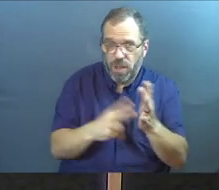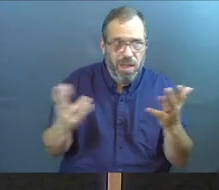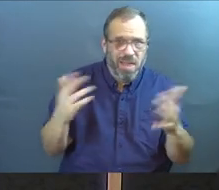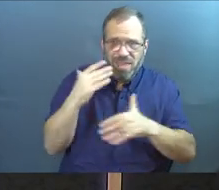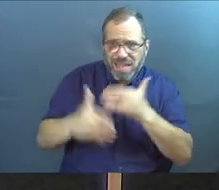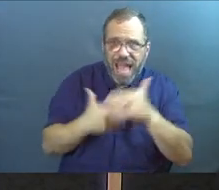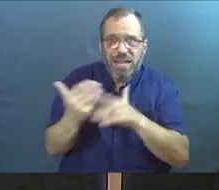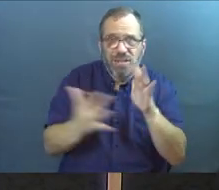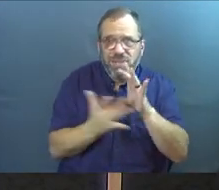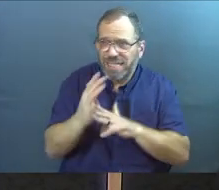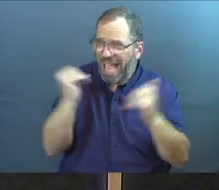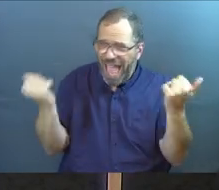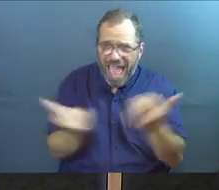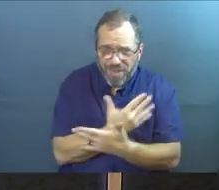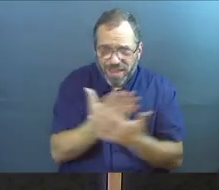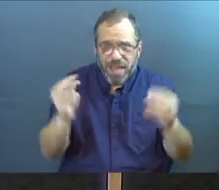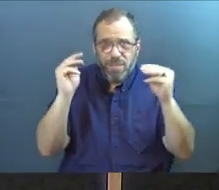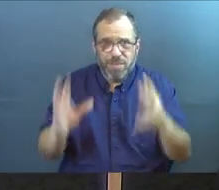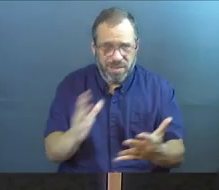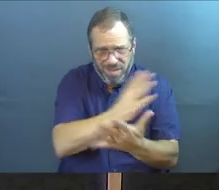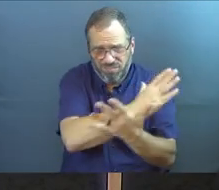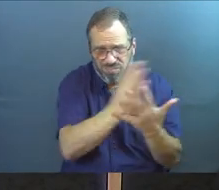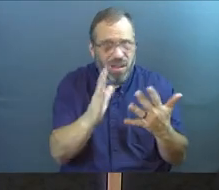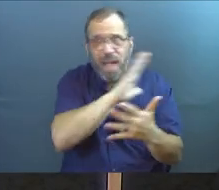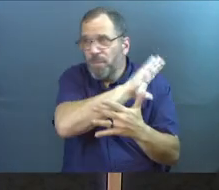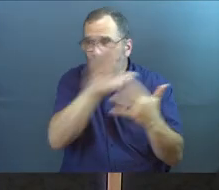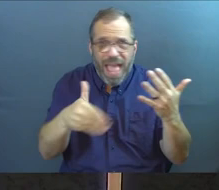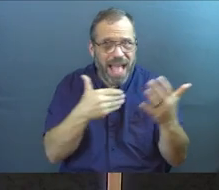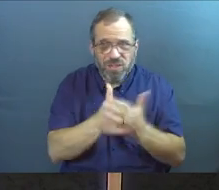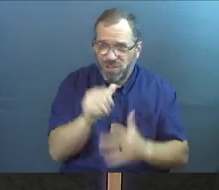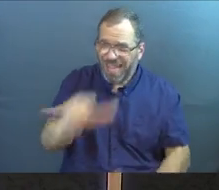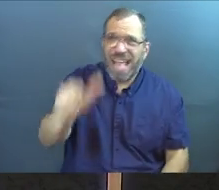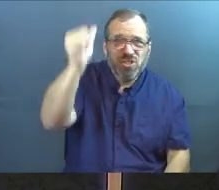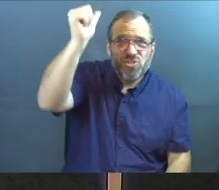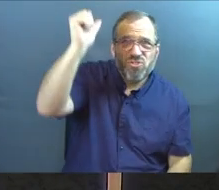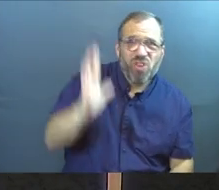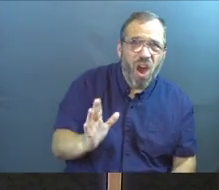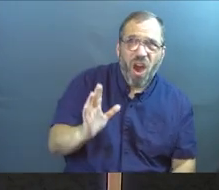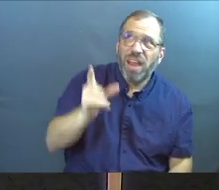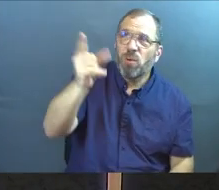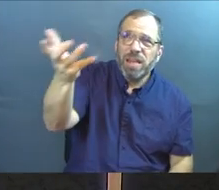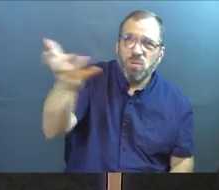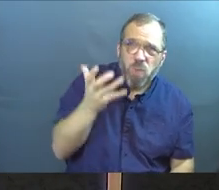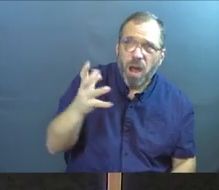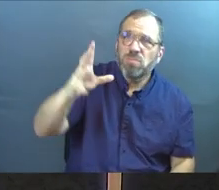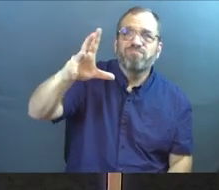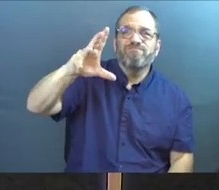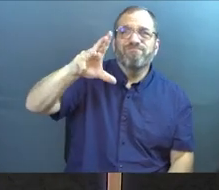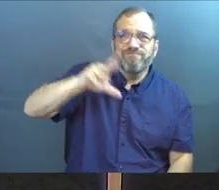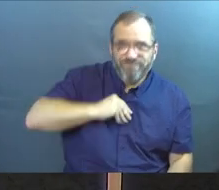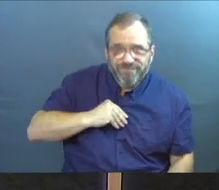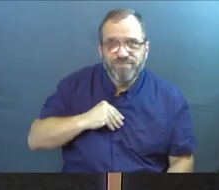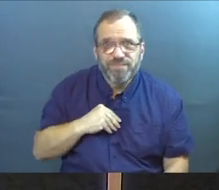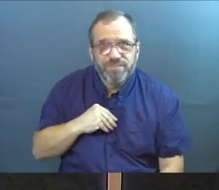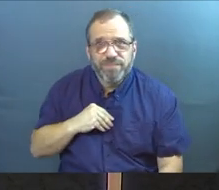the kindness of Jesus and all of his miracles, that is all who God is and what he wants us to accept.